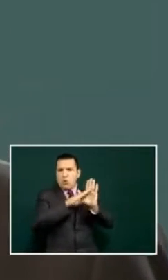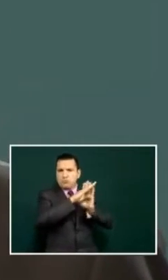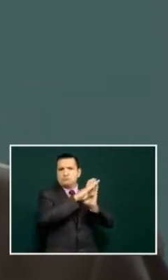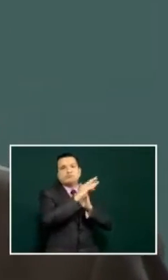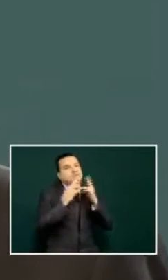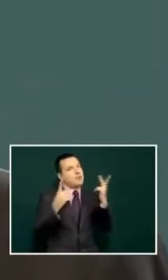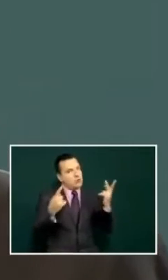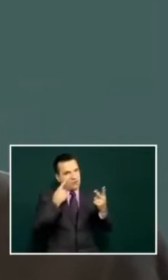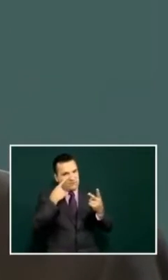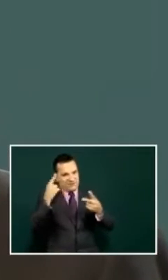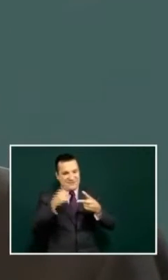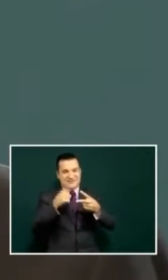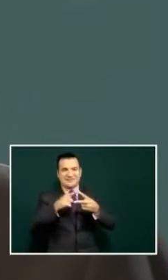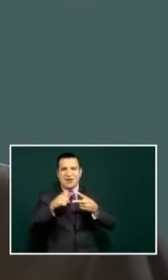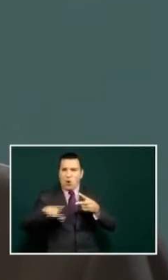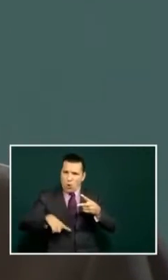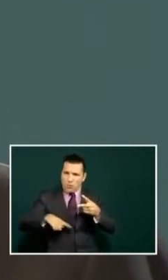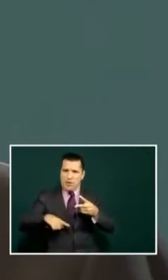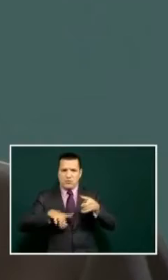part like never before